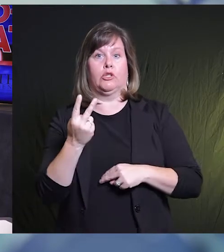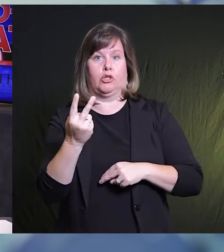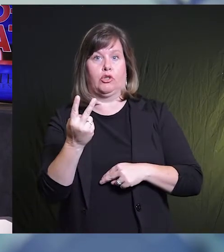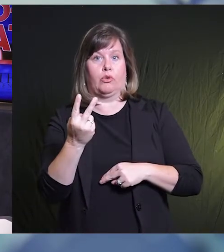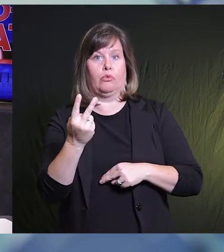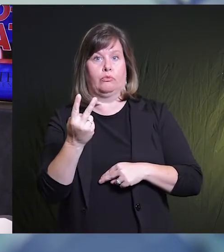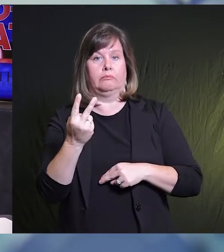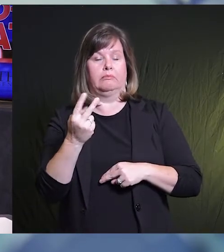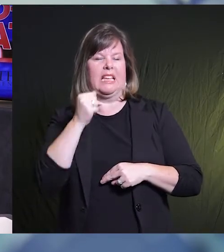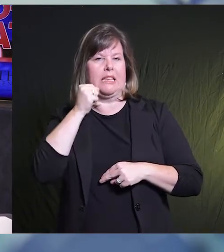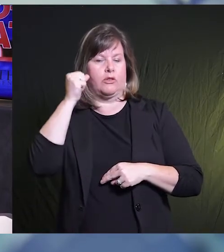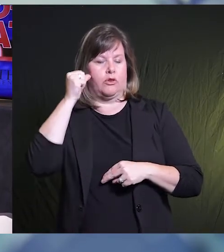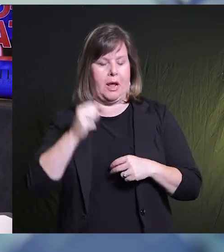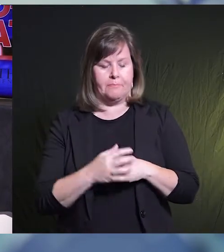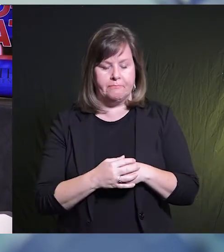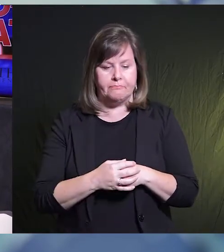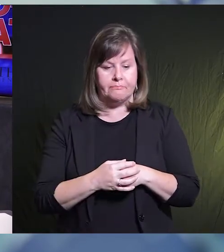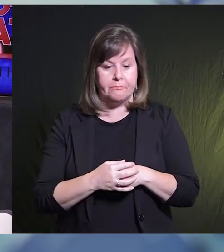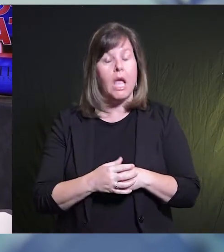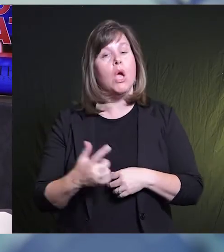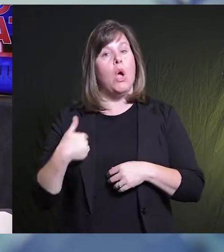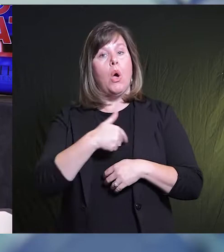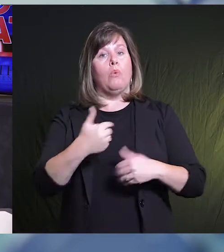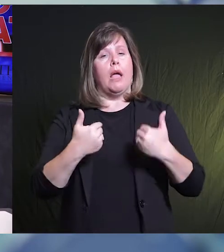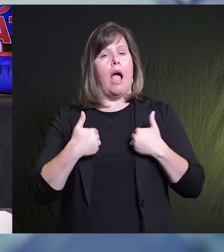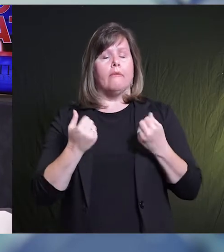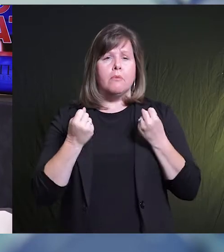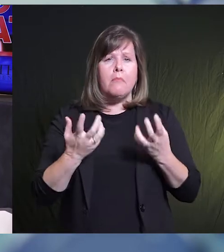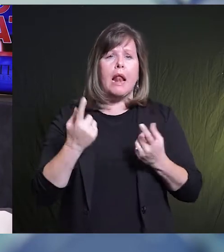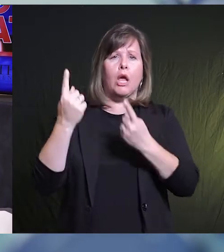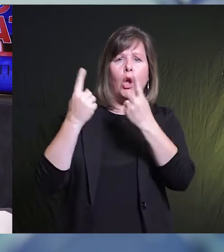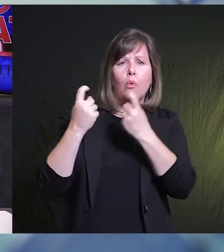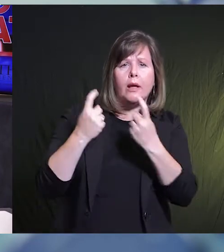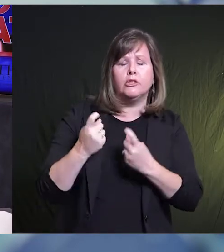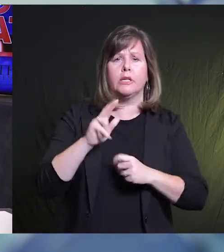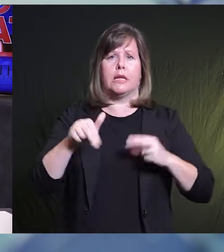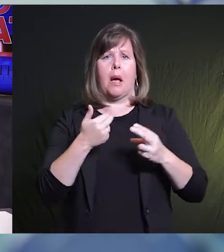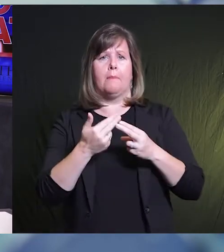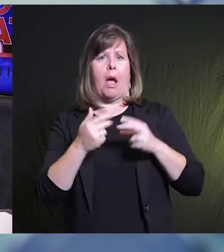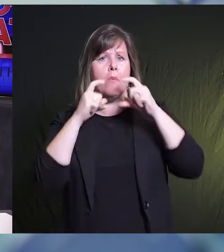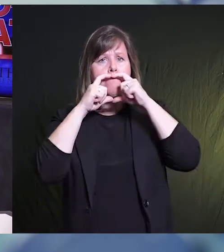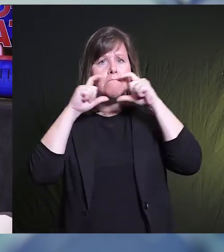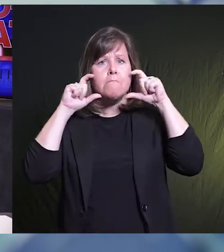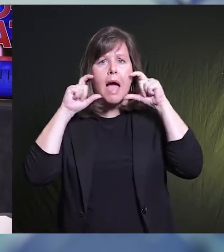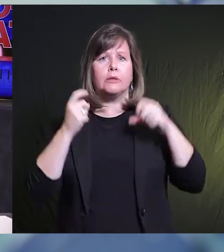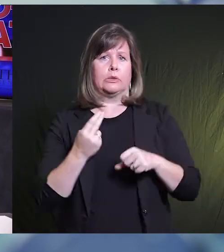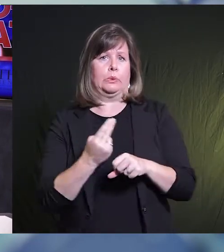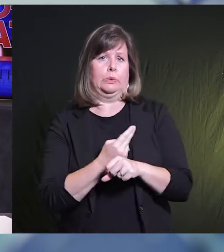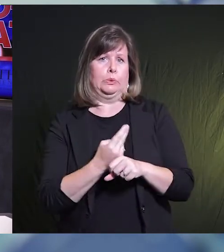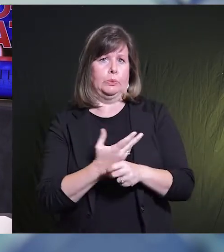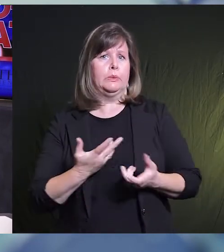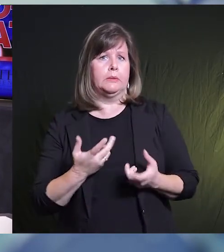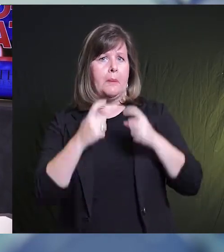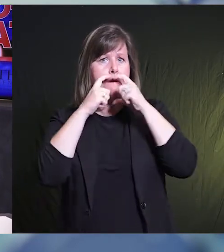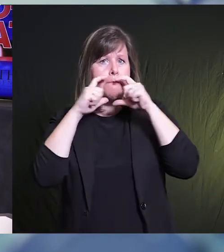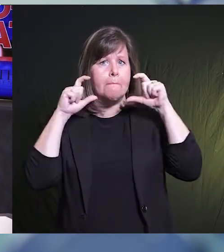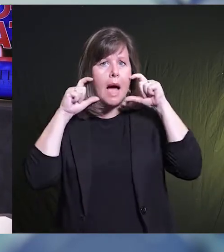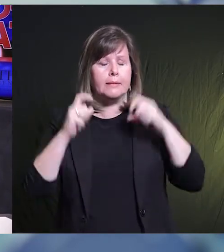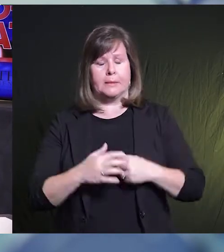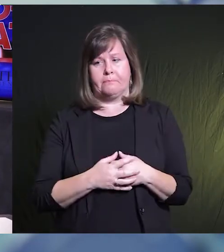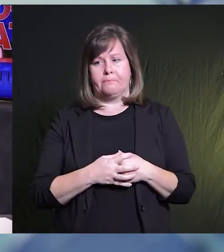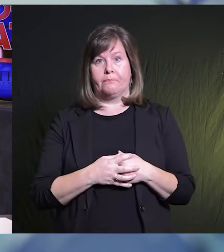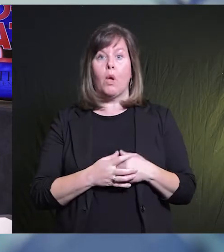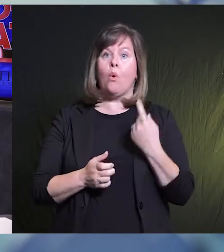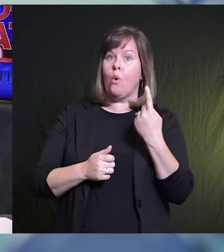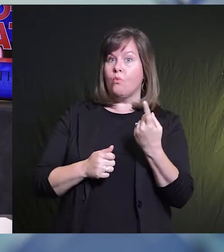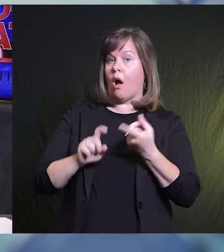yesterday. So hearing lots of questions and discussion about masks and mask use. In fact